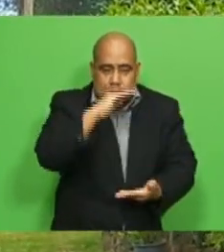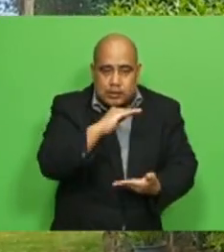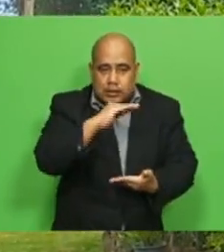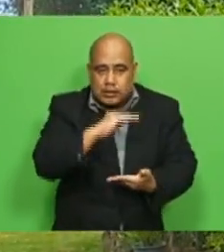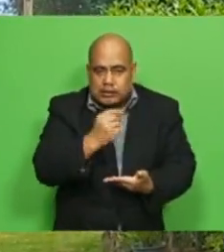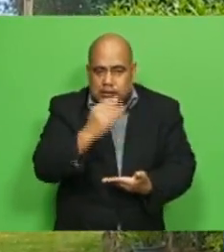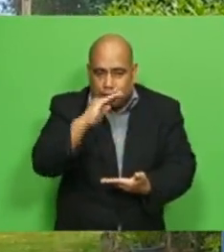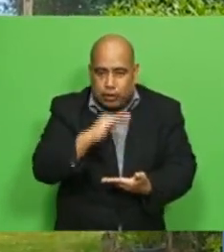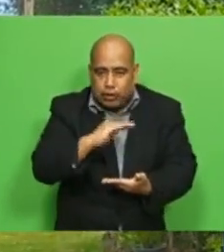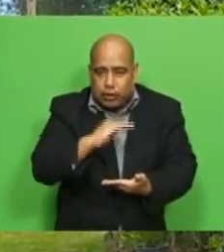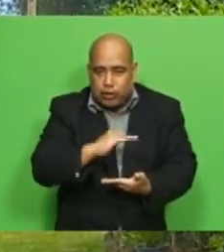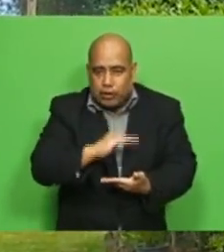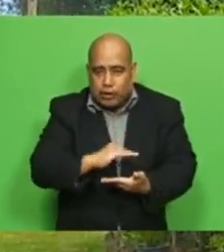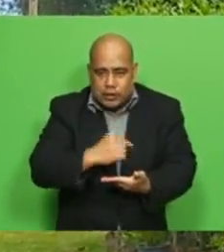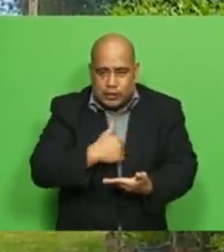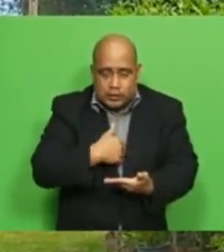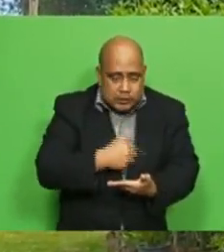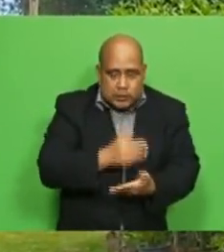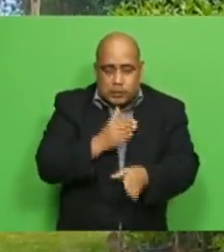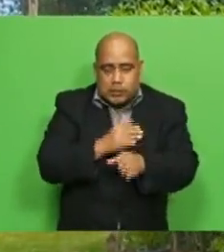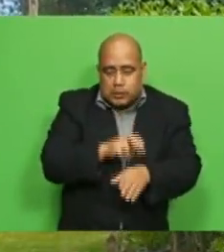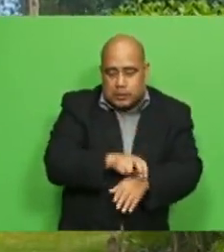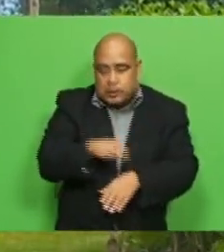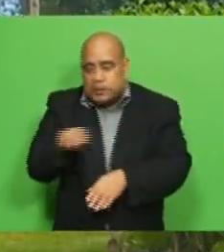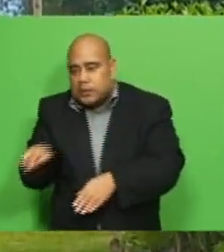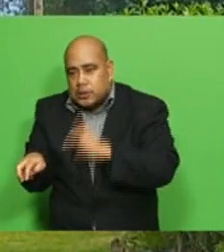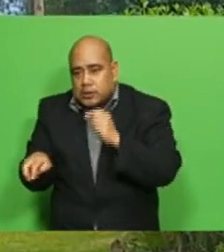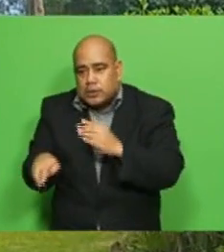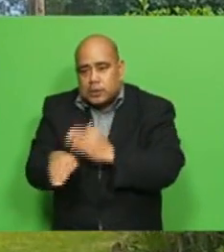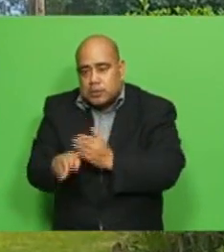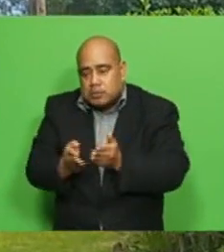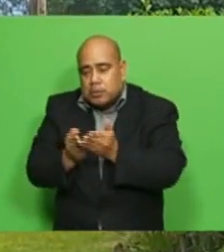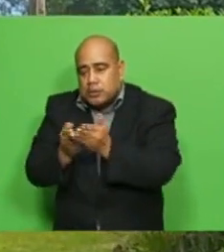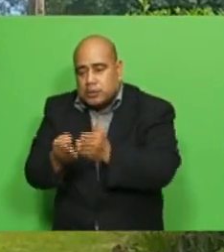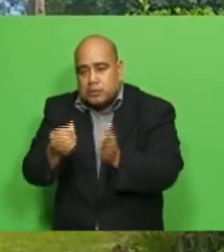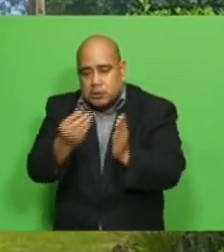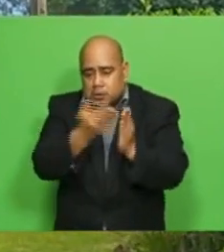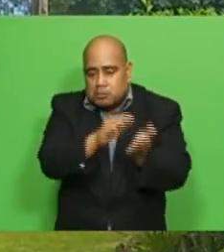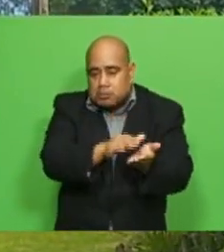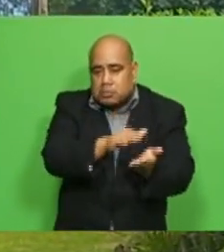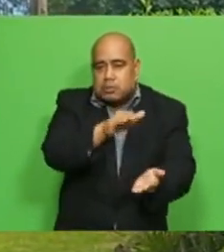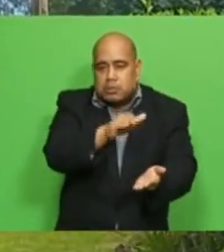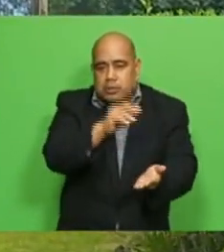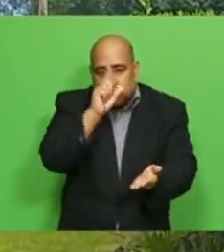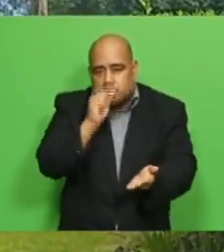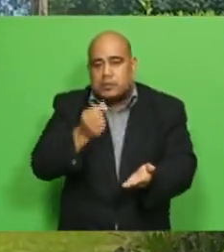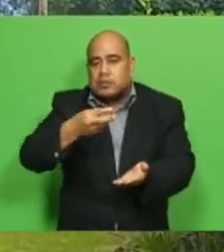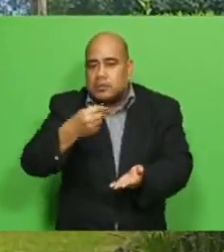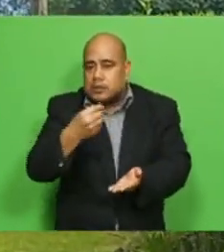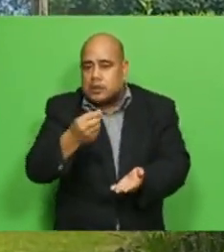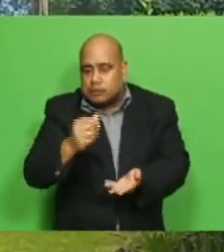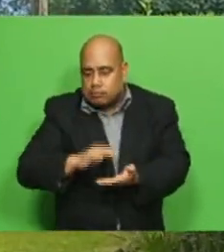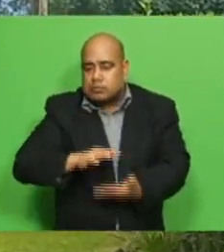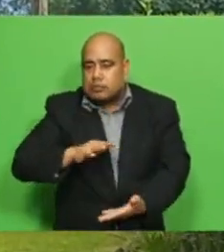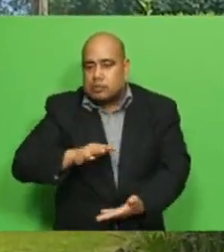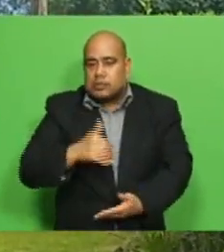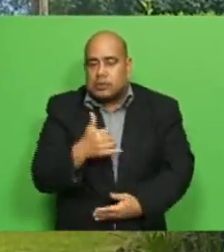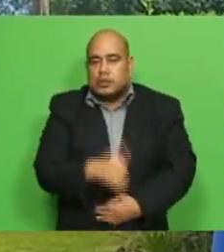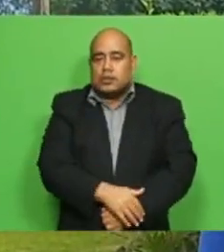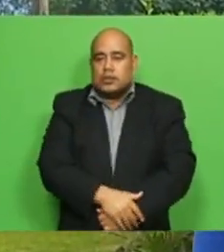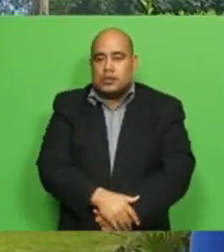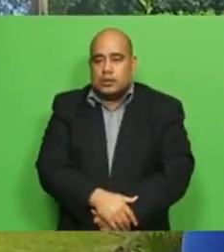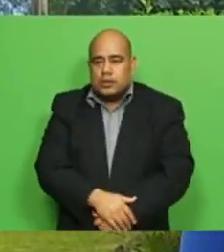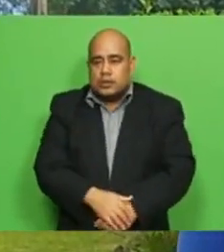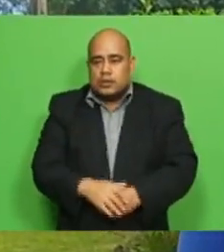the boats so wasn't getting enough pay so I to budget my money in order to save to pay for my